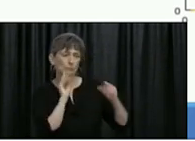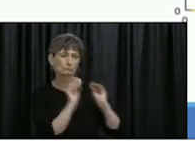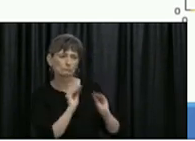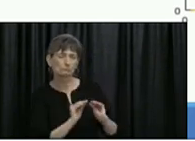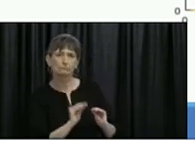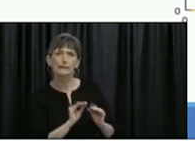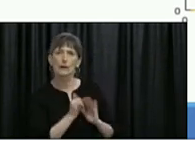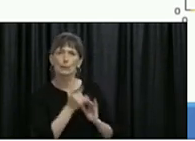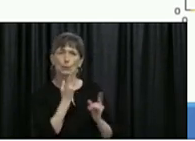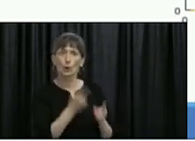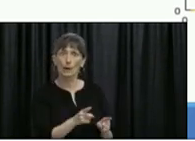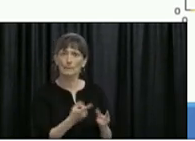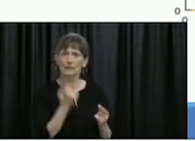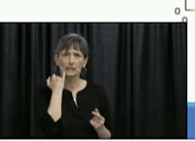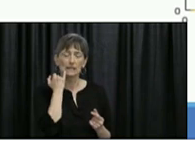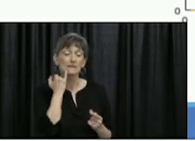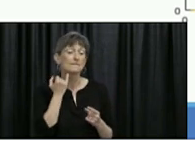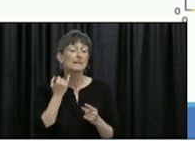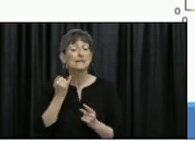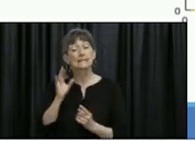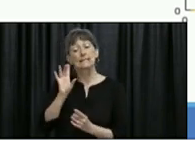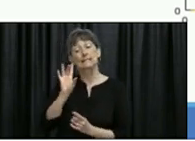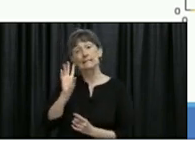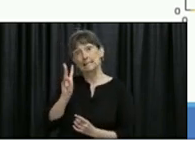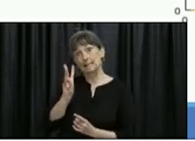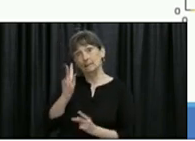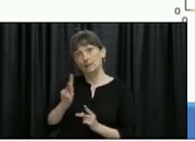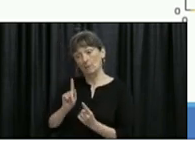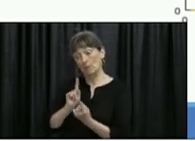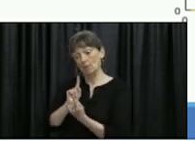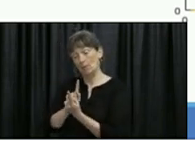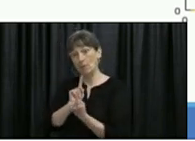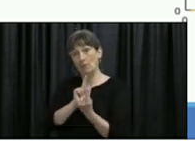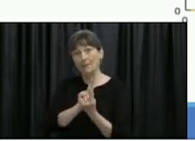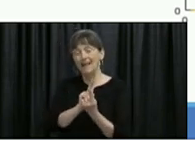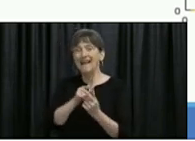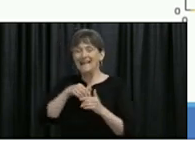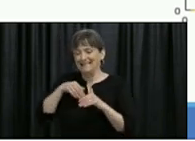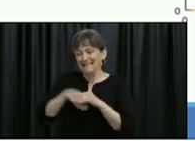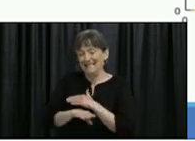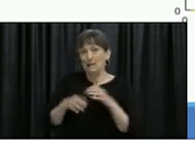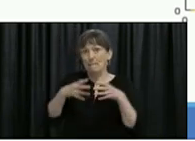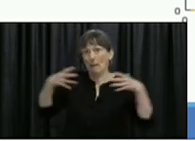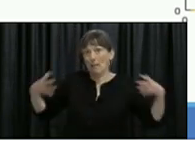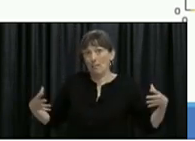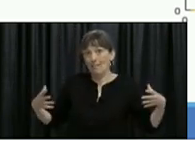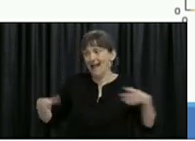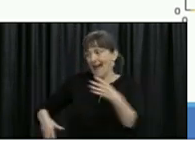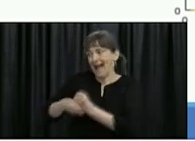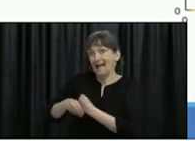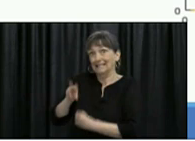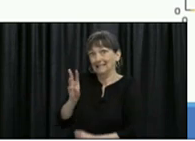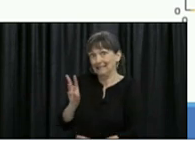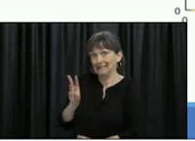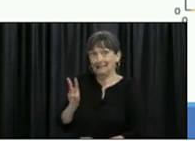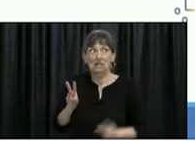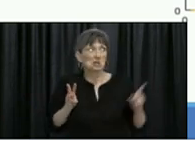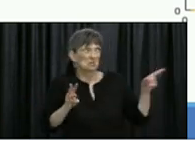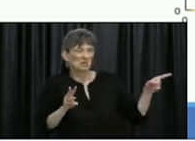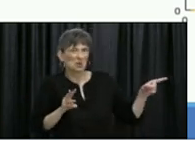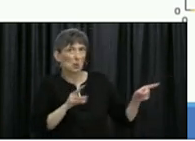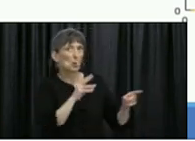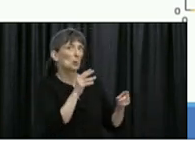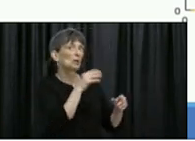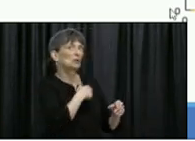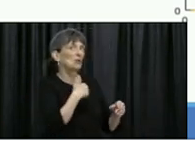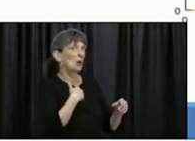So what would happen if we had six contacts that actually came into the bubble and she ran the simulation for Toronto, that's why the numbers here